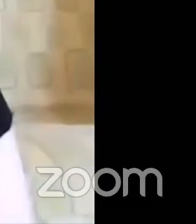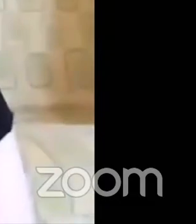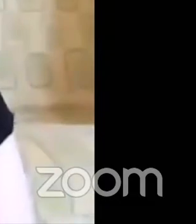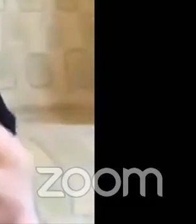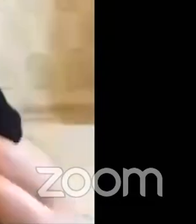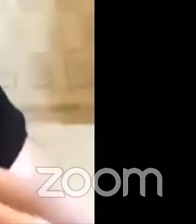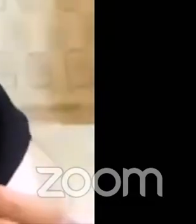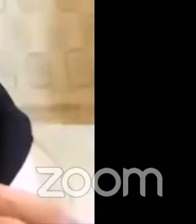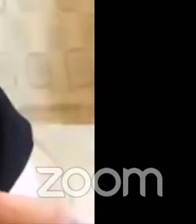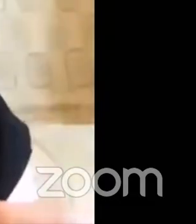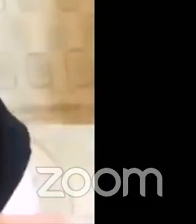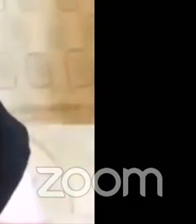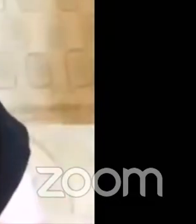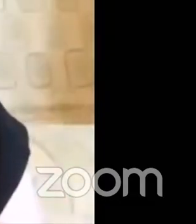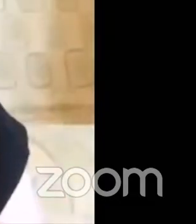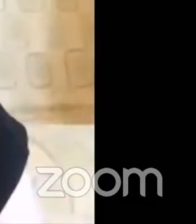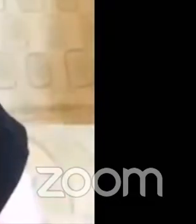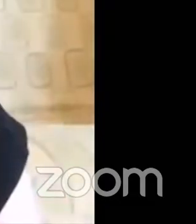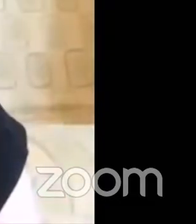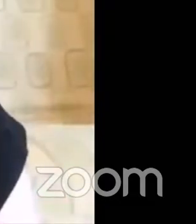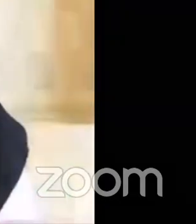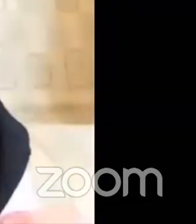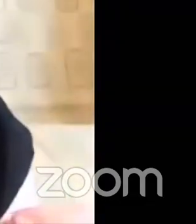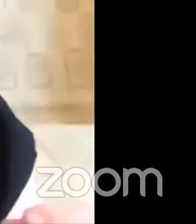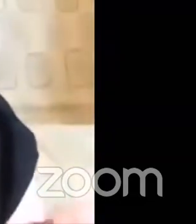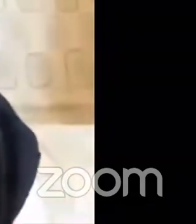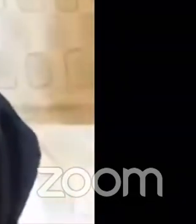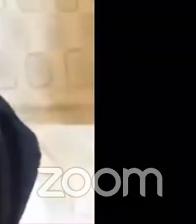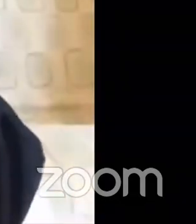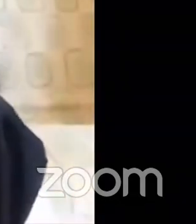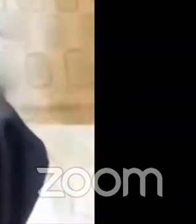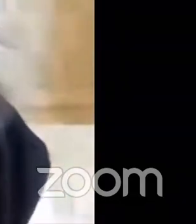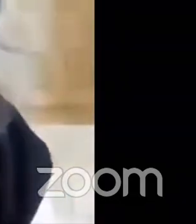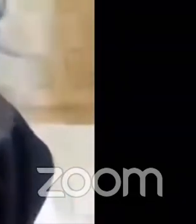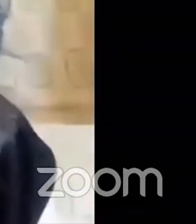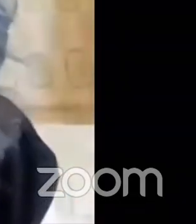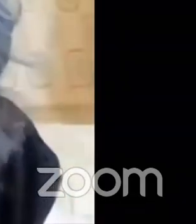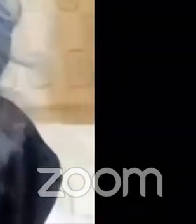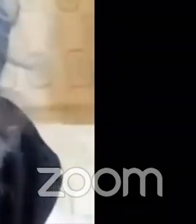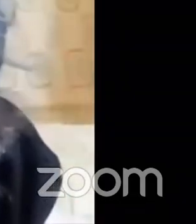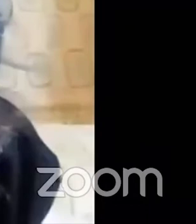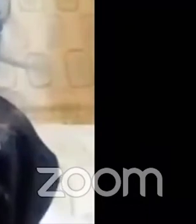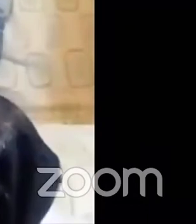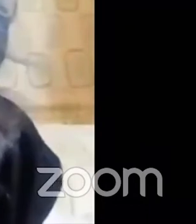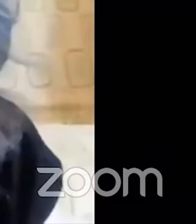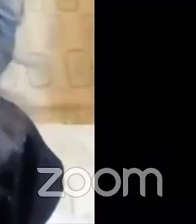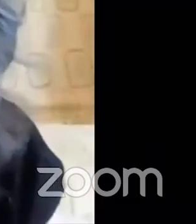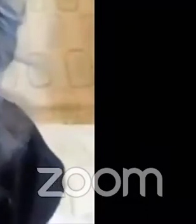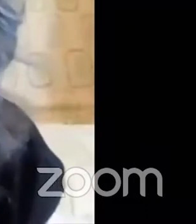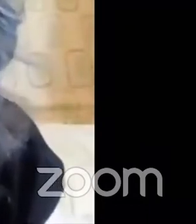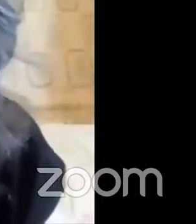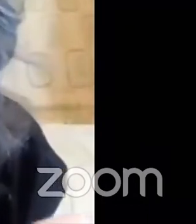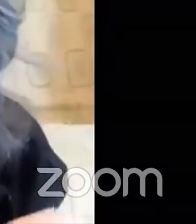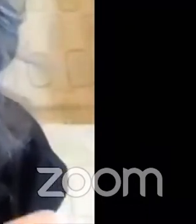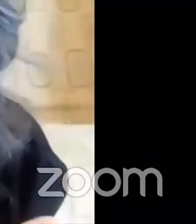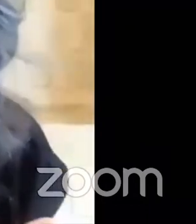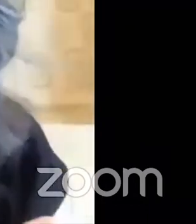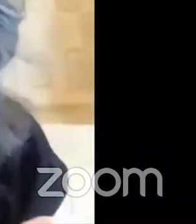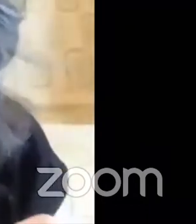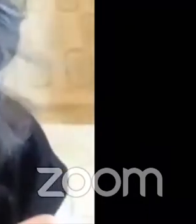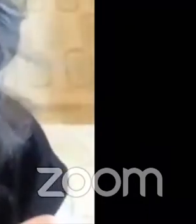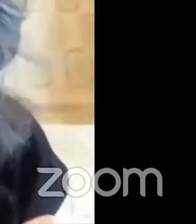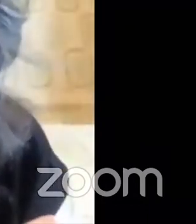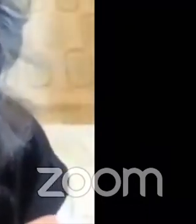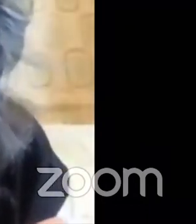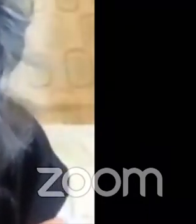so i'm putting some red and some blue in and if you're following along with me you might